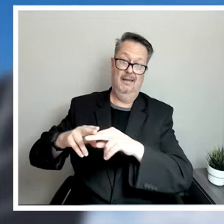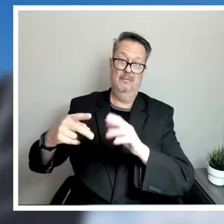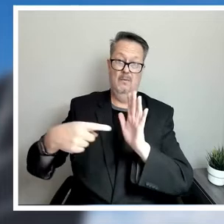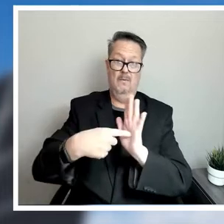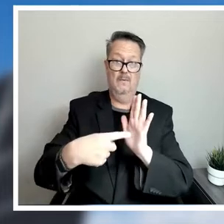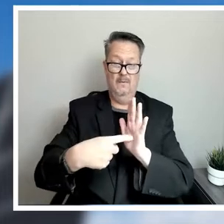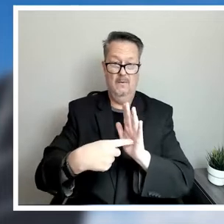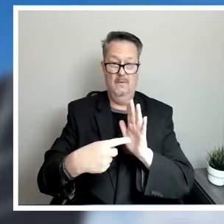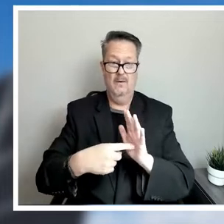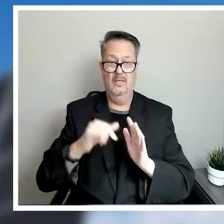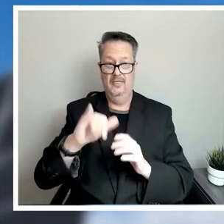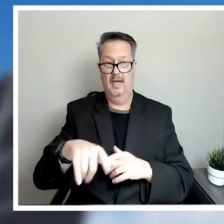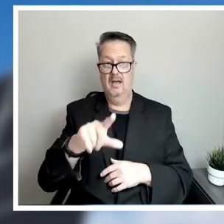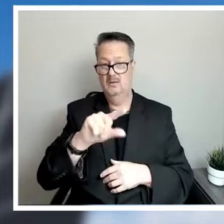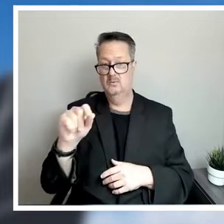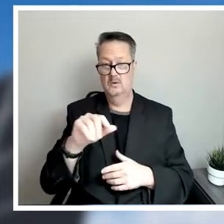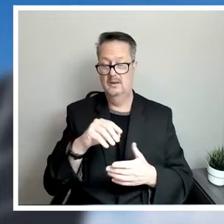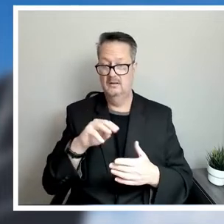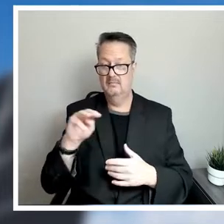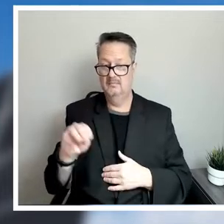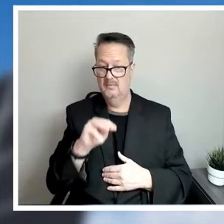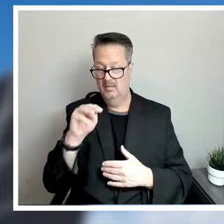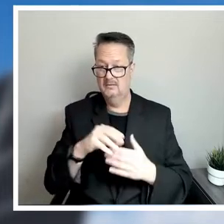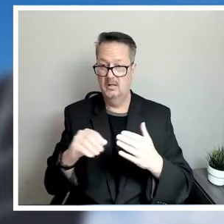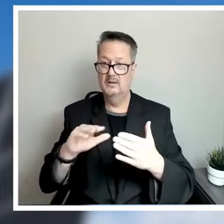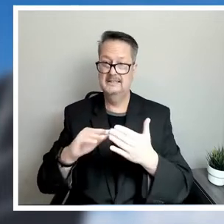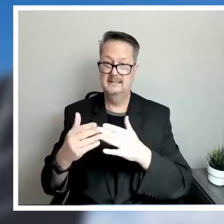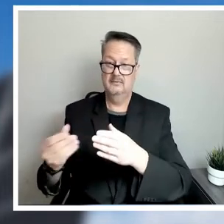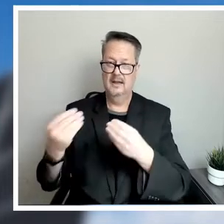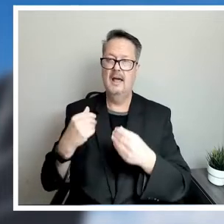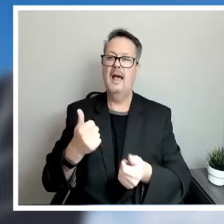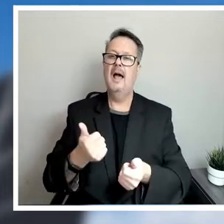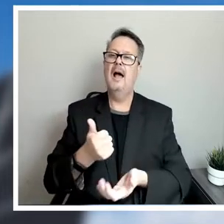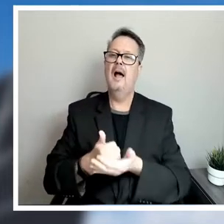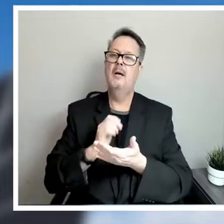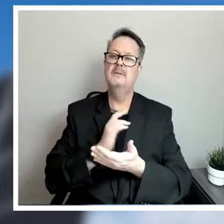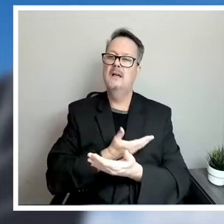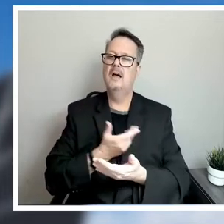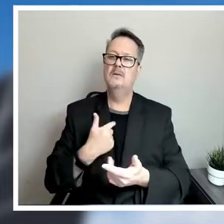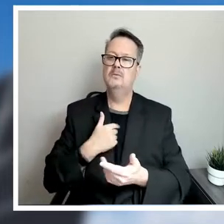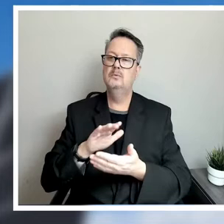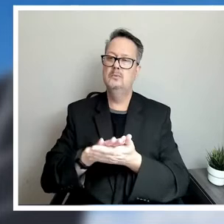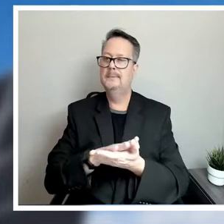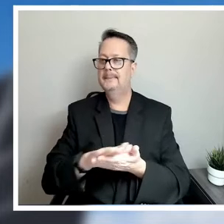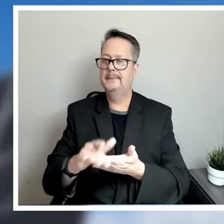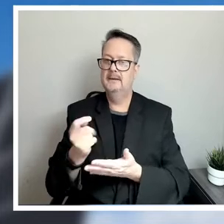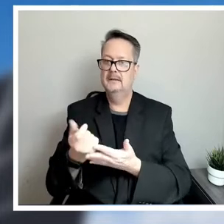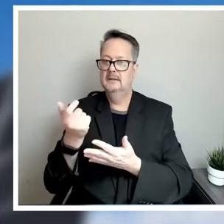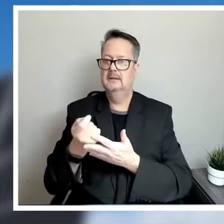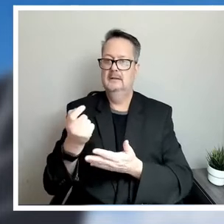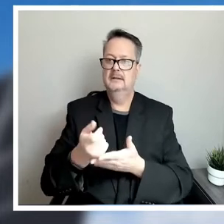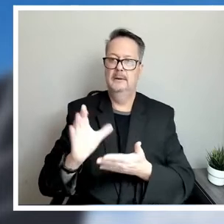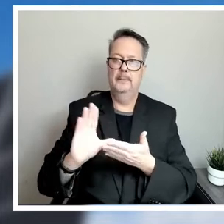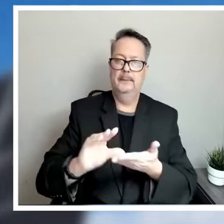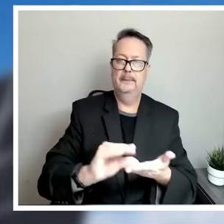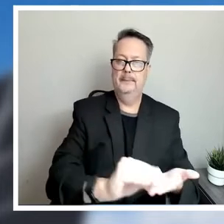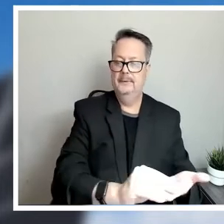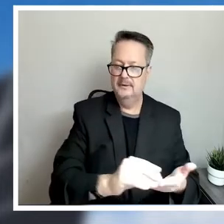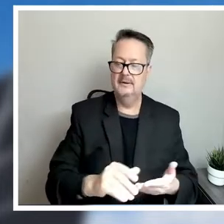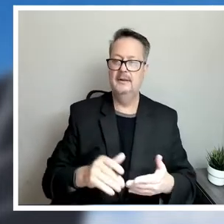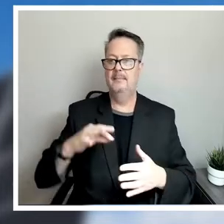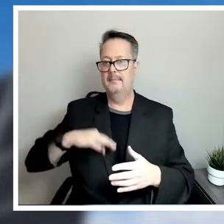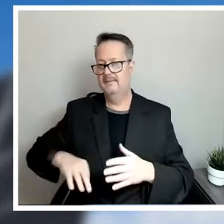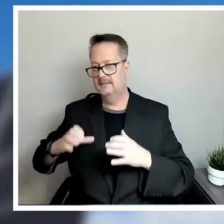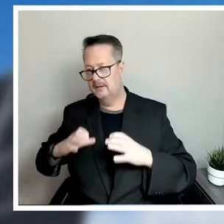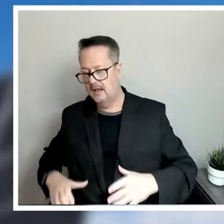provided allows us to help clear out those, those little balances. So it benefits our customers, it benefits CPS energy, we get the injection of